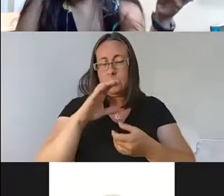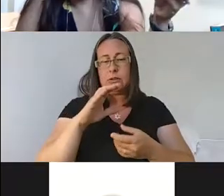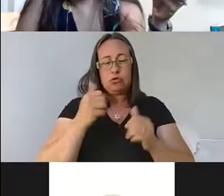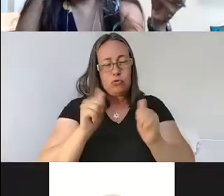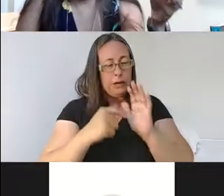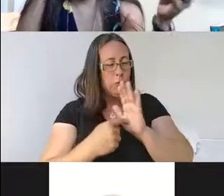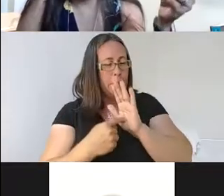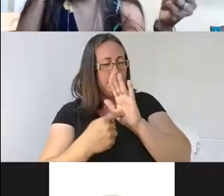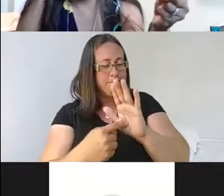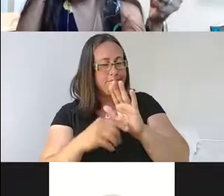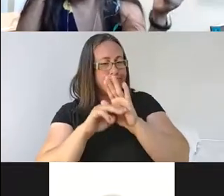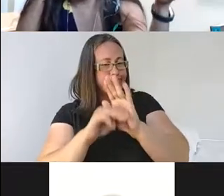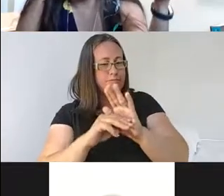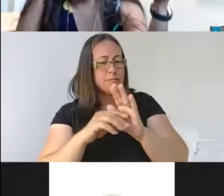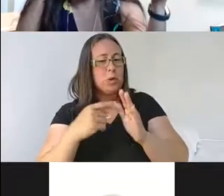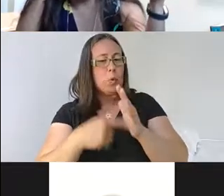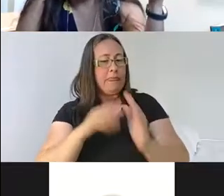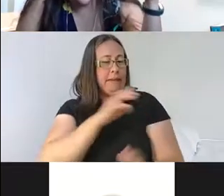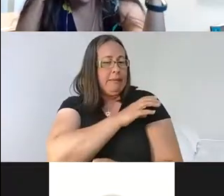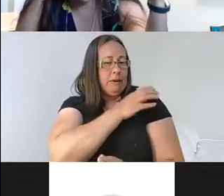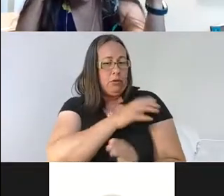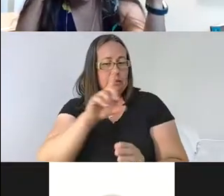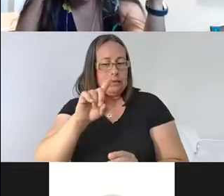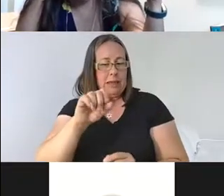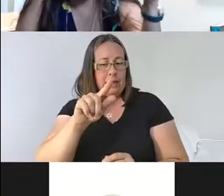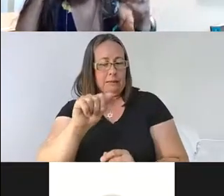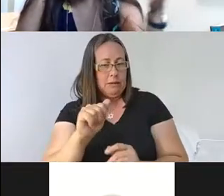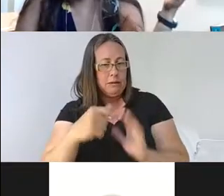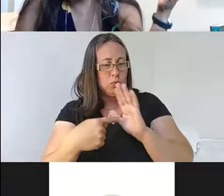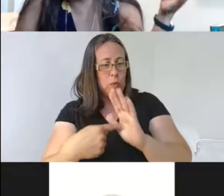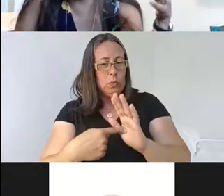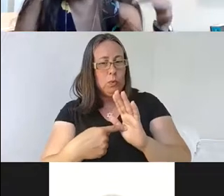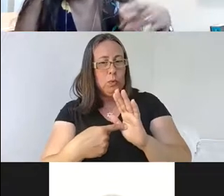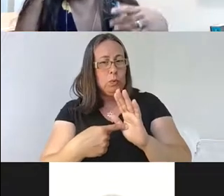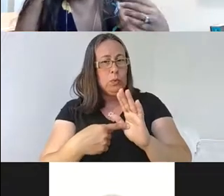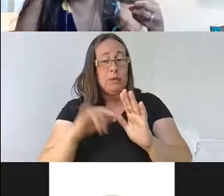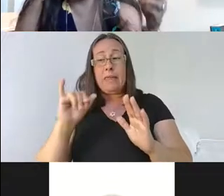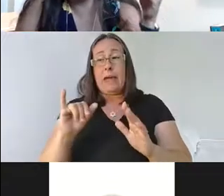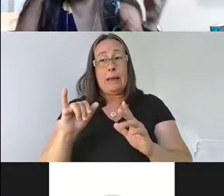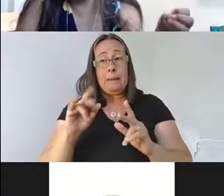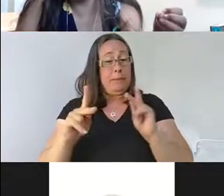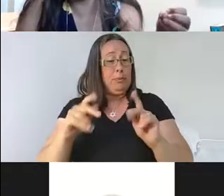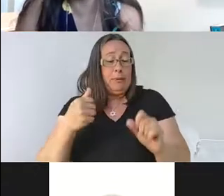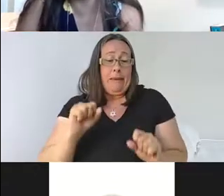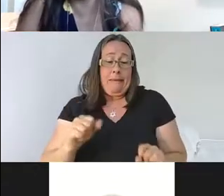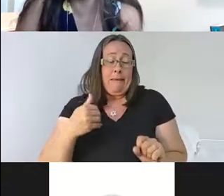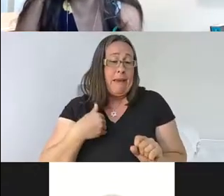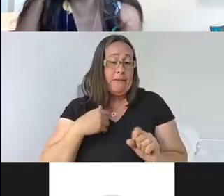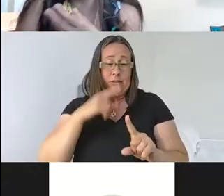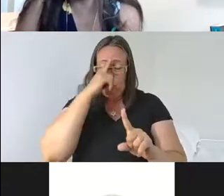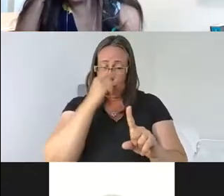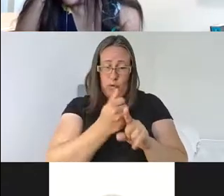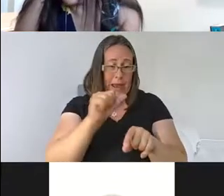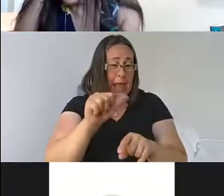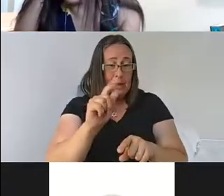what the clinicals data is showing of, you know, people can have strokes anywhere in the cerebellum, but can we confine it to anterior